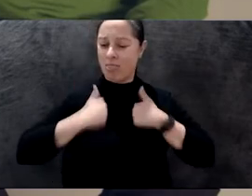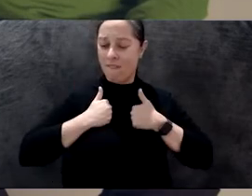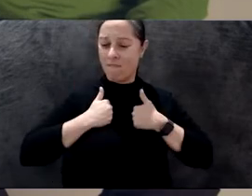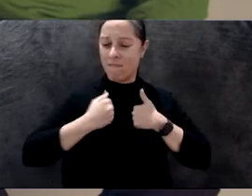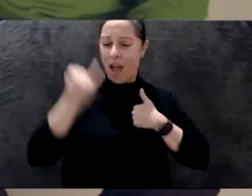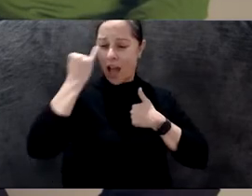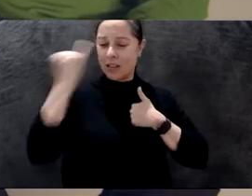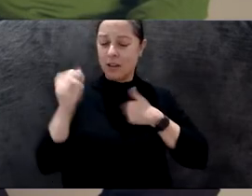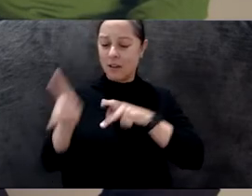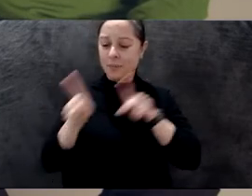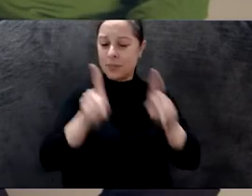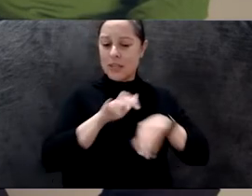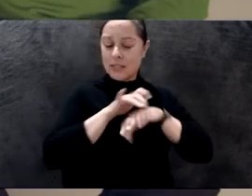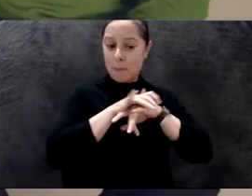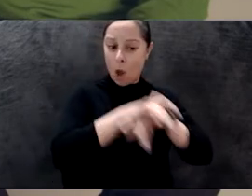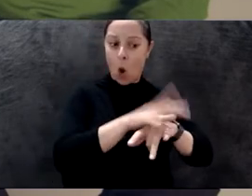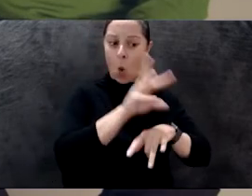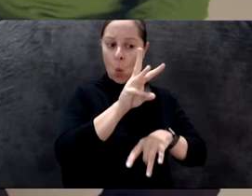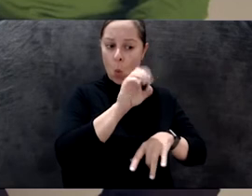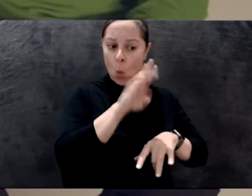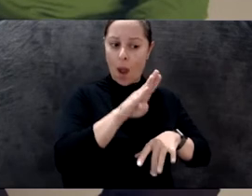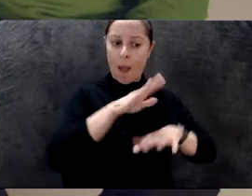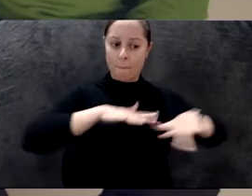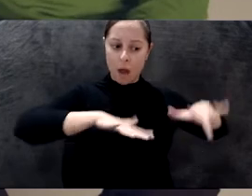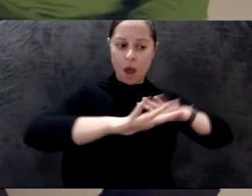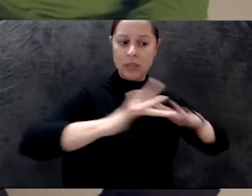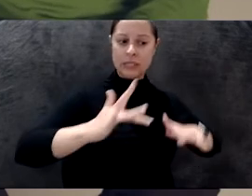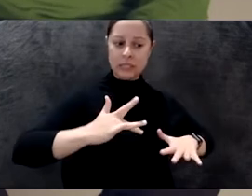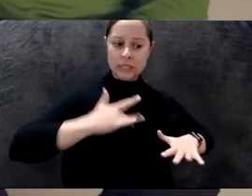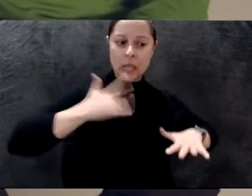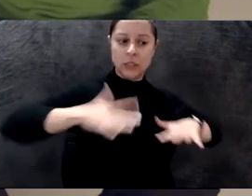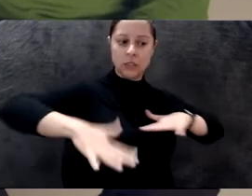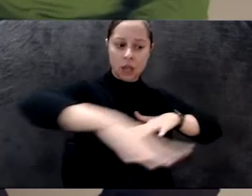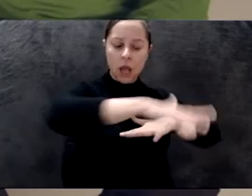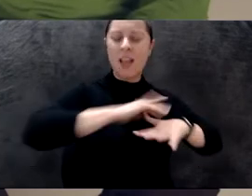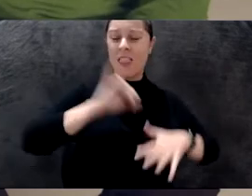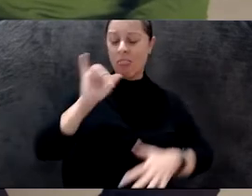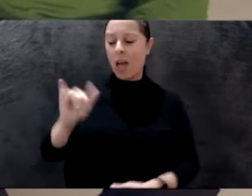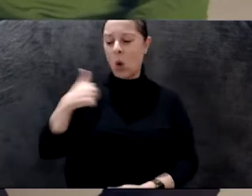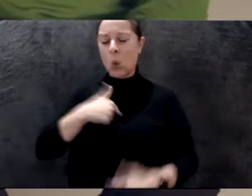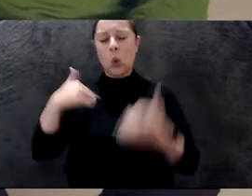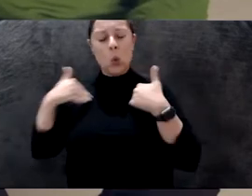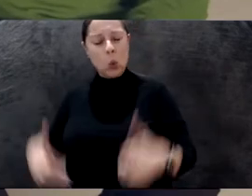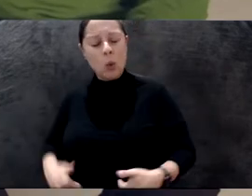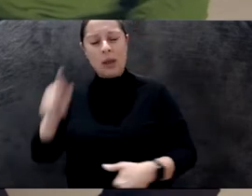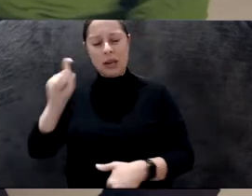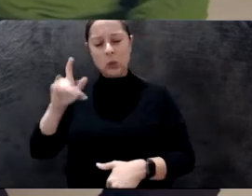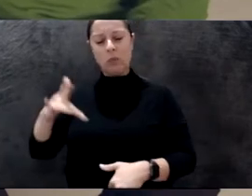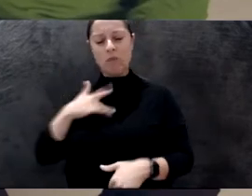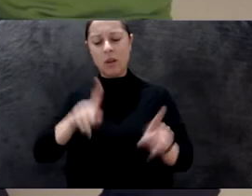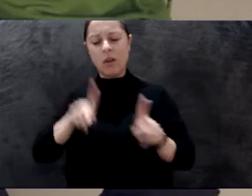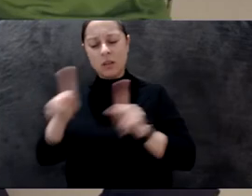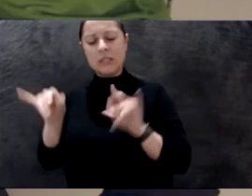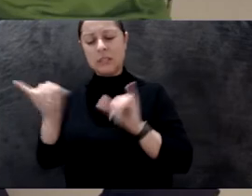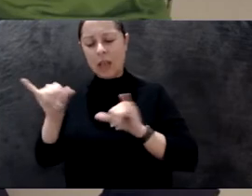without web, we will not be able to live. This means spider who are deprived for the ability to weave that web, they cannot eat, they cannot sense the world. How